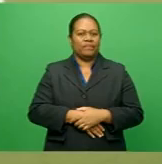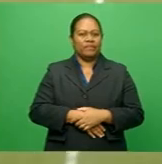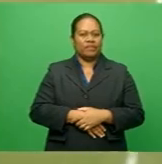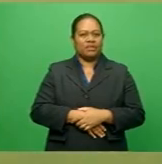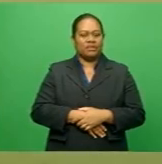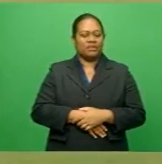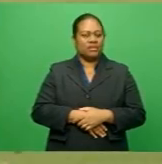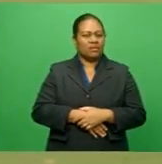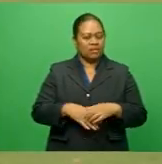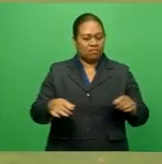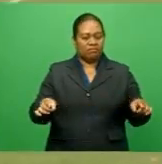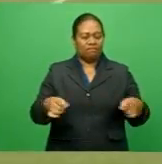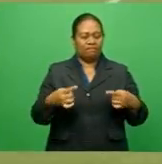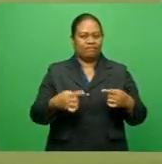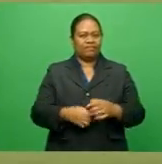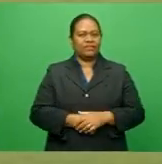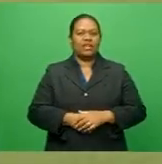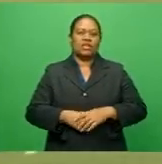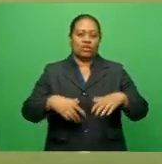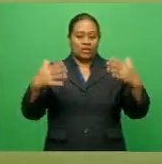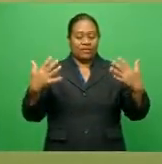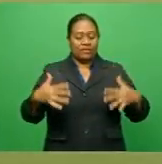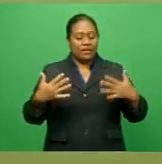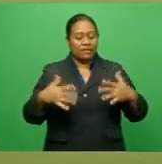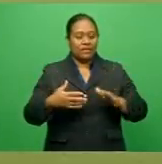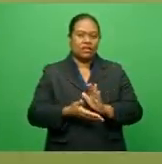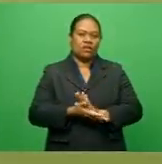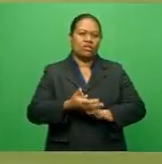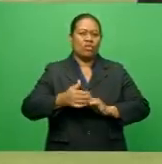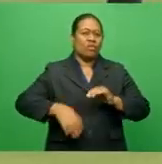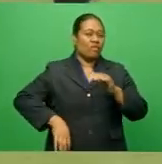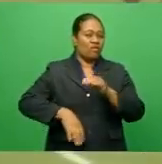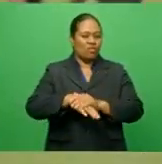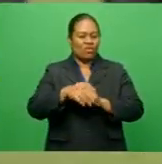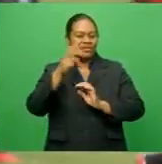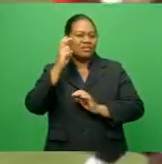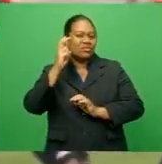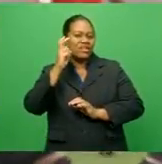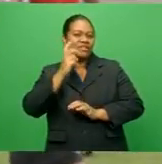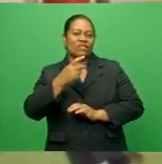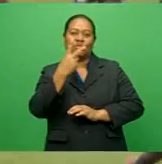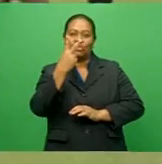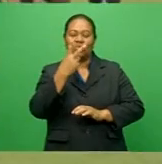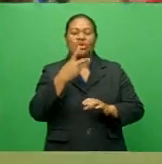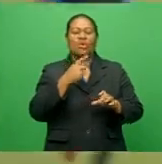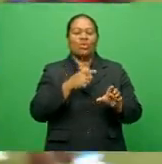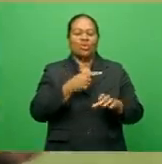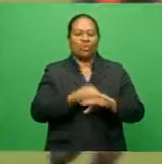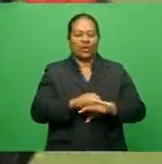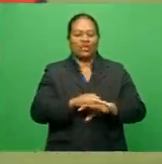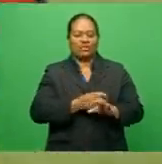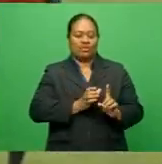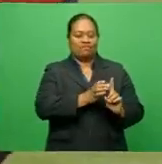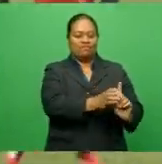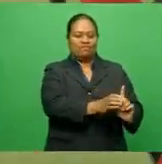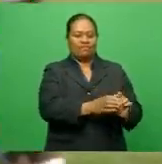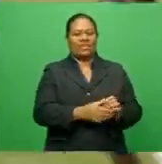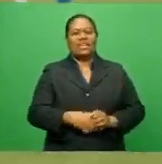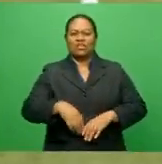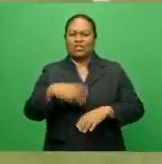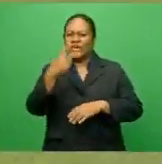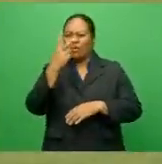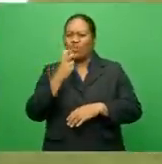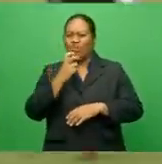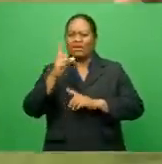against the Fijians. The flying Fijians are back to full training after two weeks in isolation. Former national captain Simon Rewa-Louis says